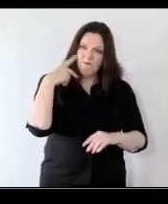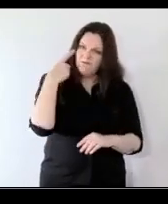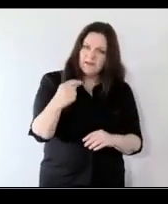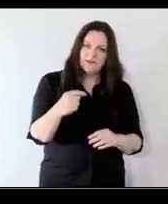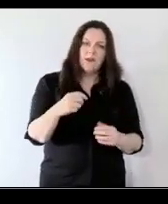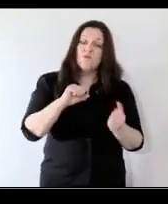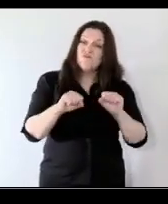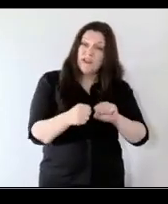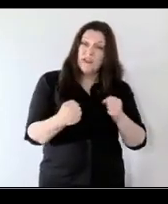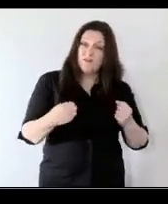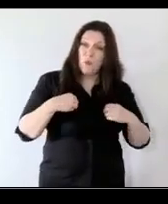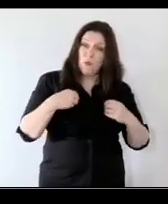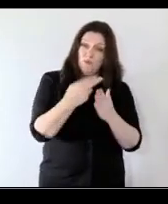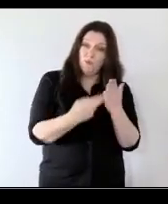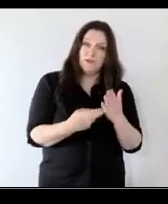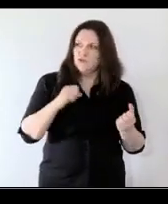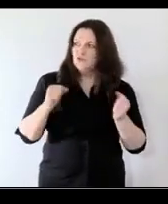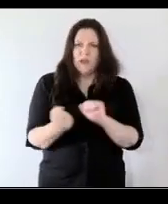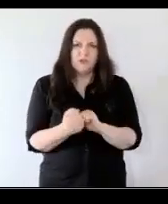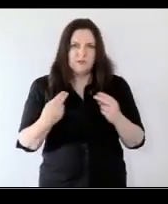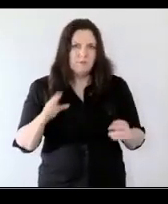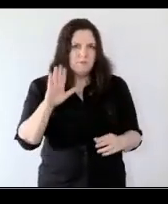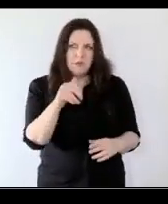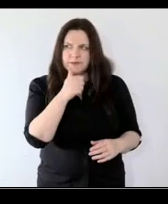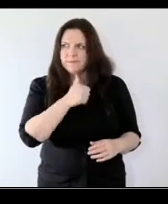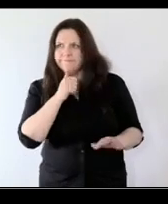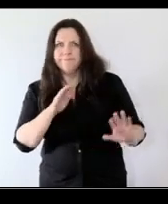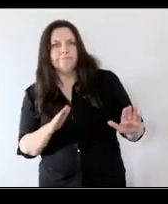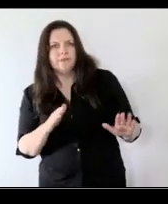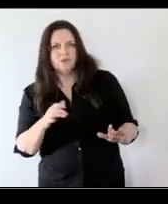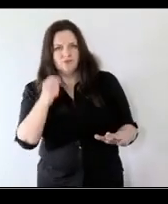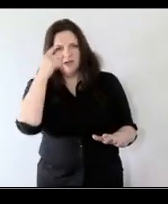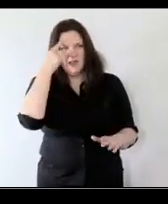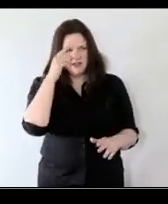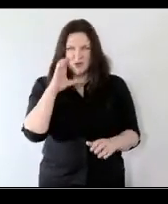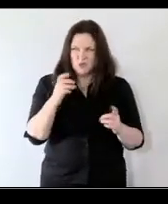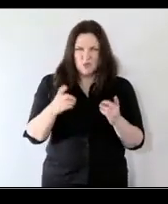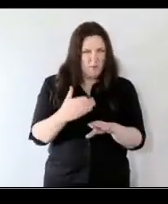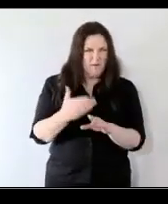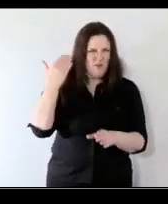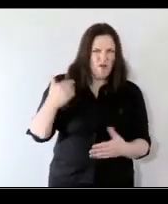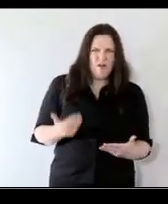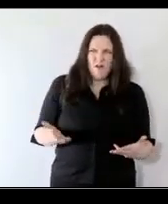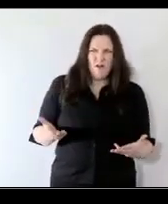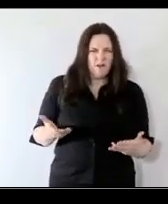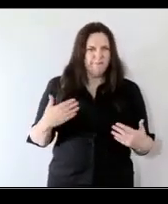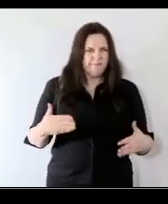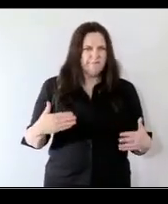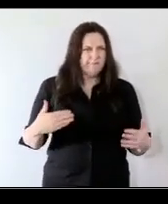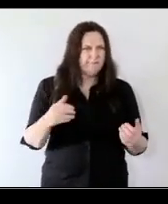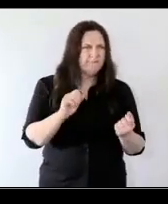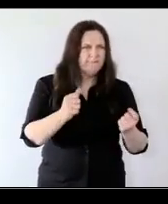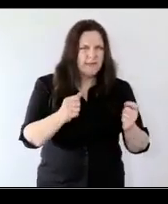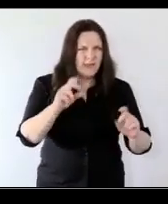breaking their own rules and changing things because they suddenly had to and realizing that they could have done it all along so so i think there's real